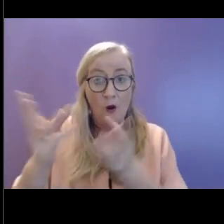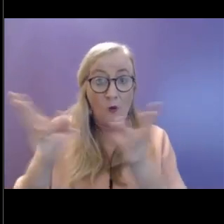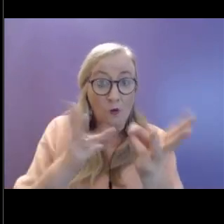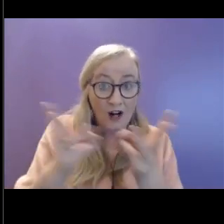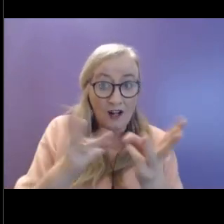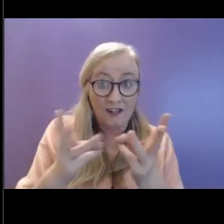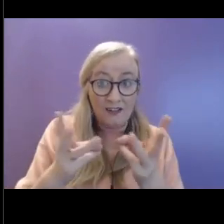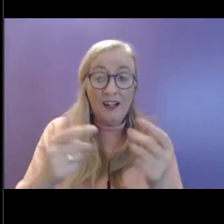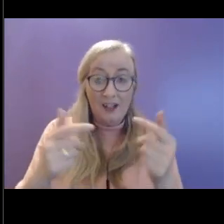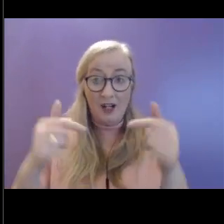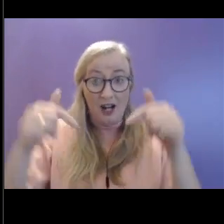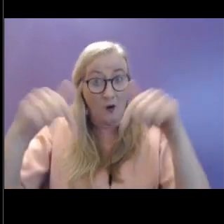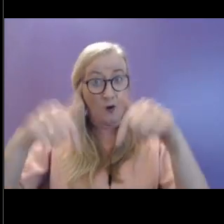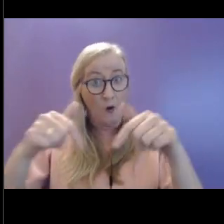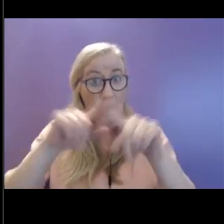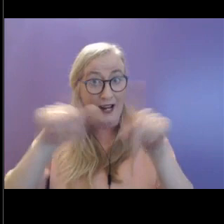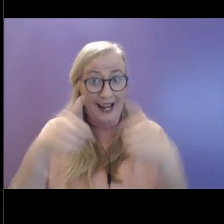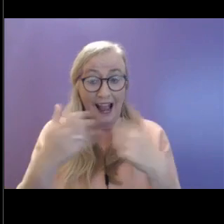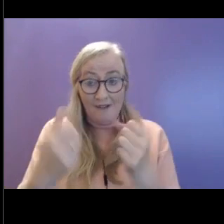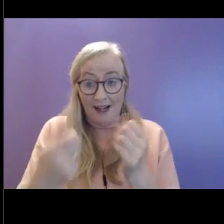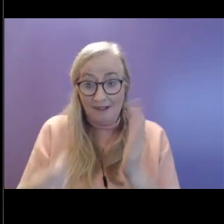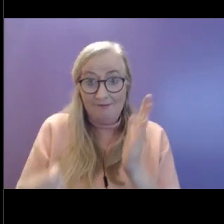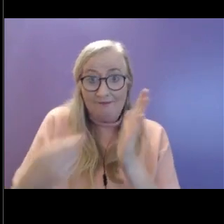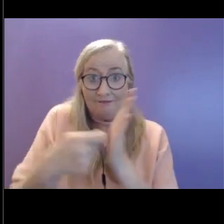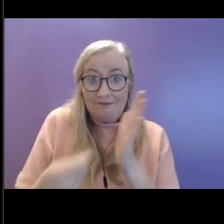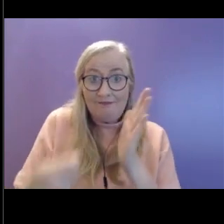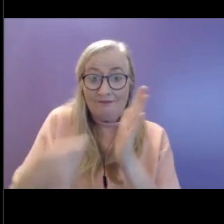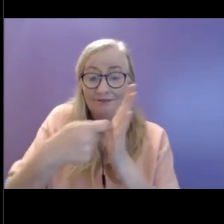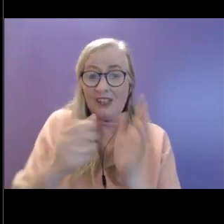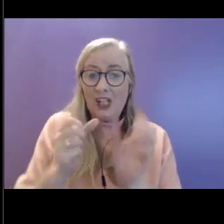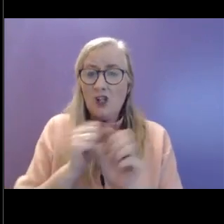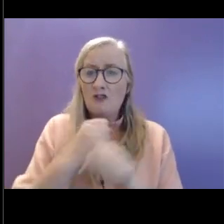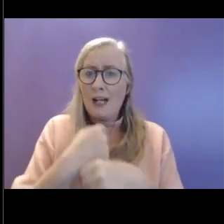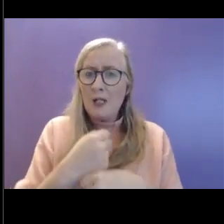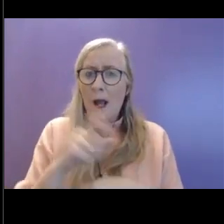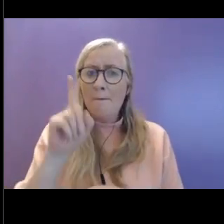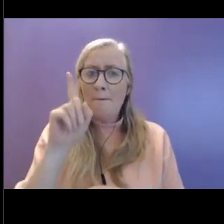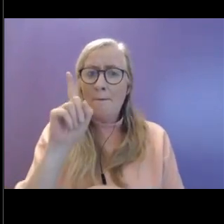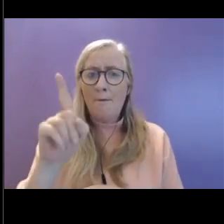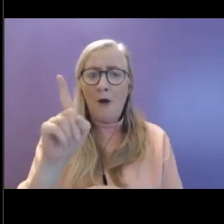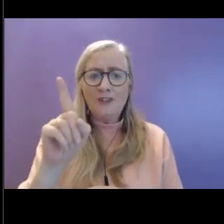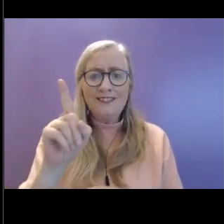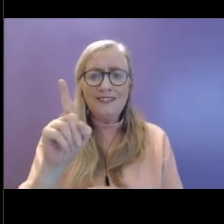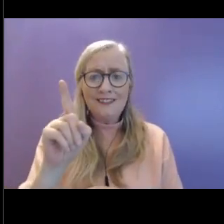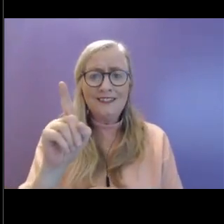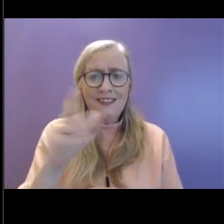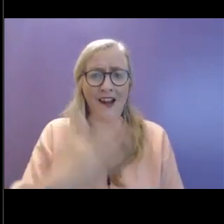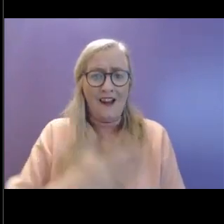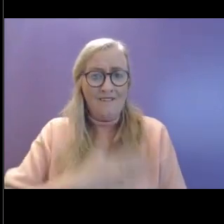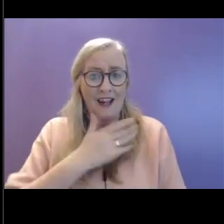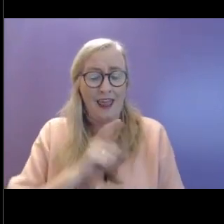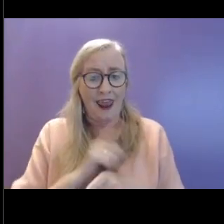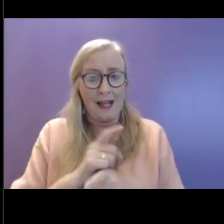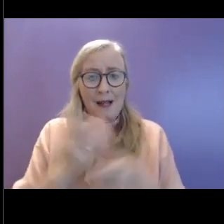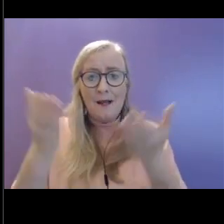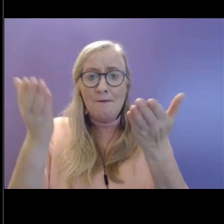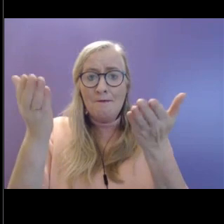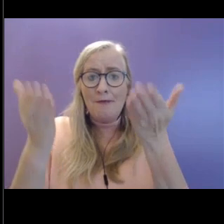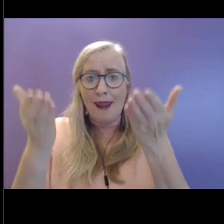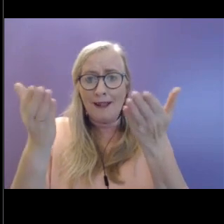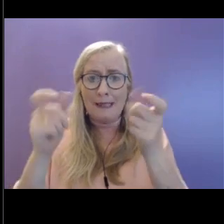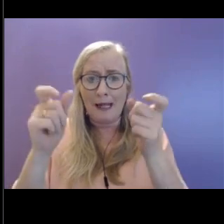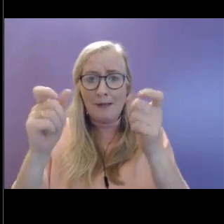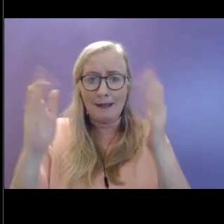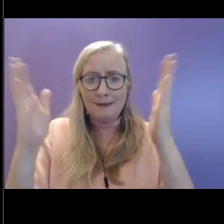We have we've all got this additional level of stress that just feels like it's bringing the baseline levels up just a little bit for people, maybe just a little bit